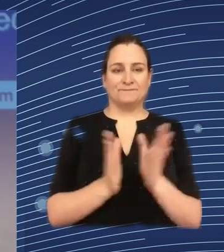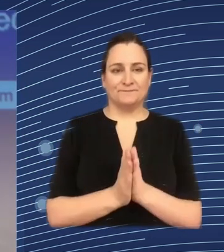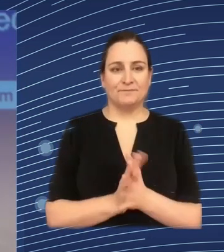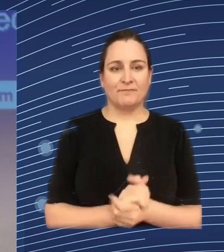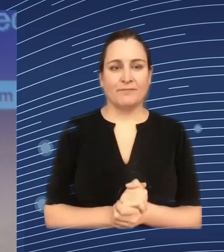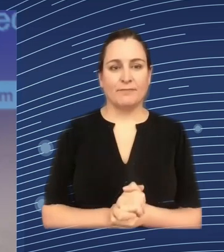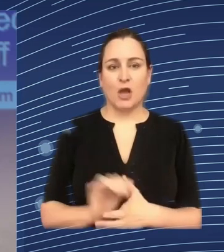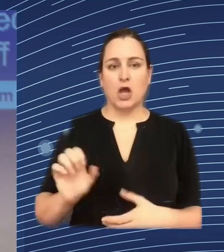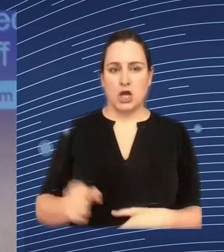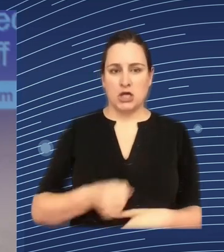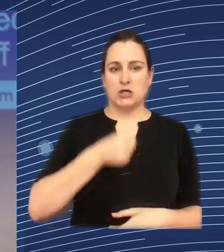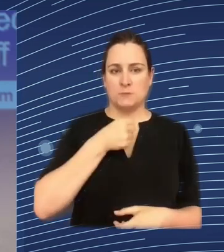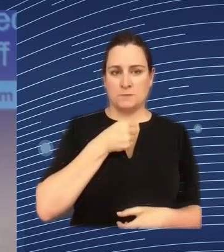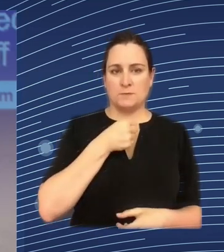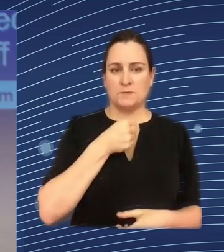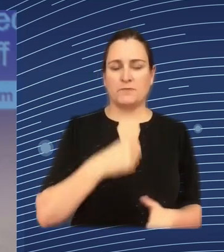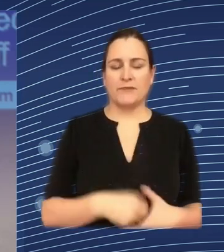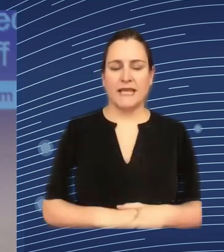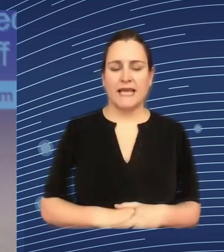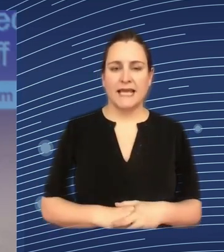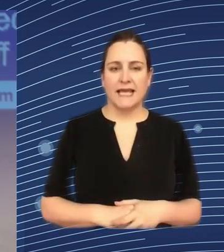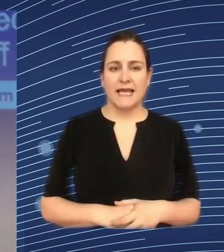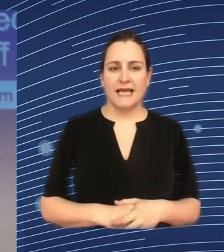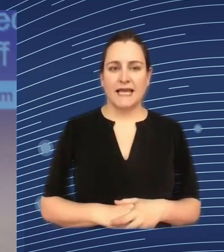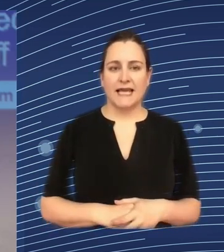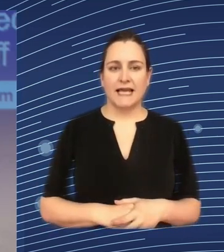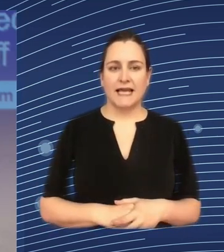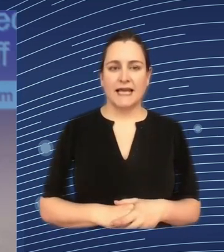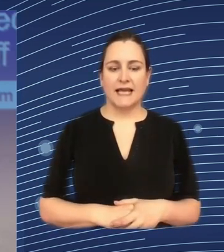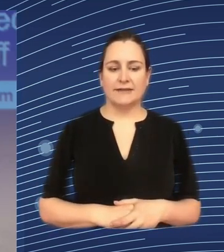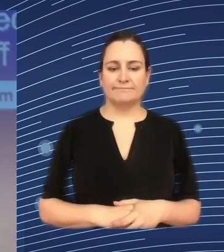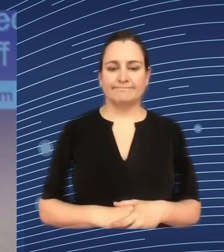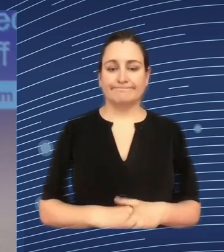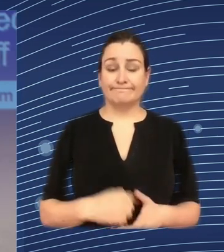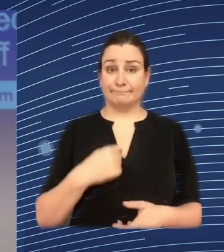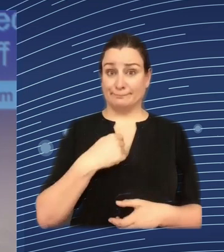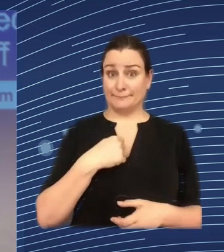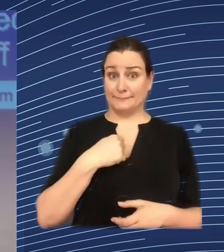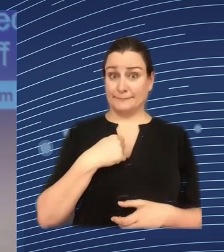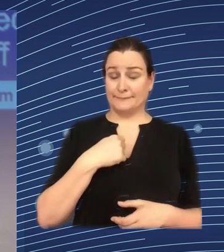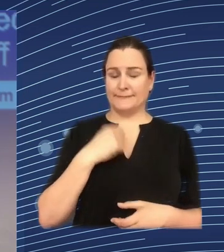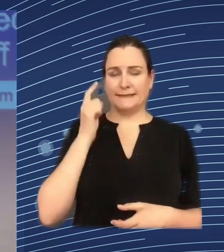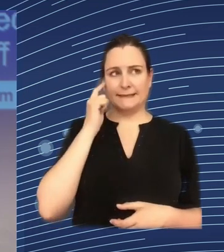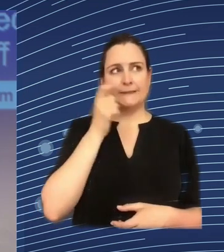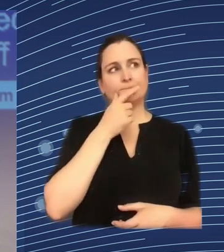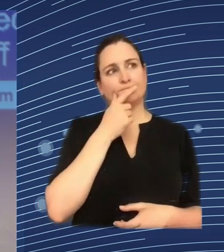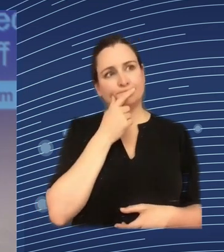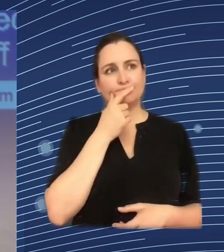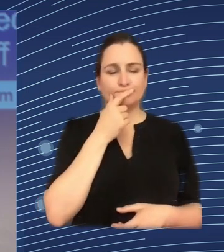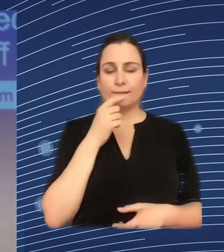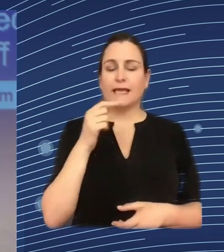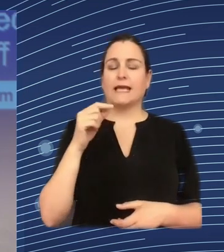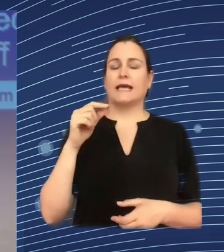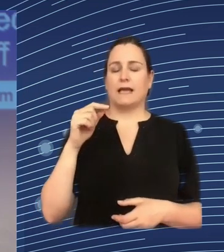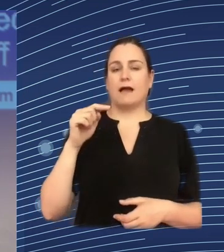I think that that as you said the GDPR is a good thing